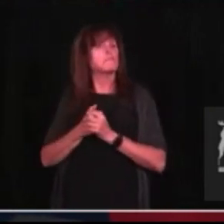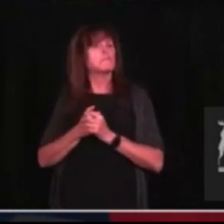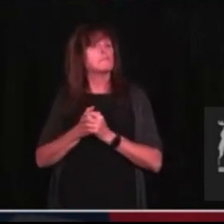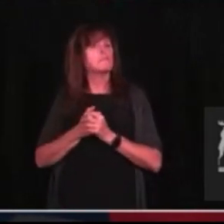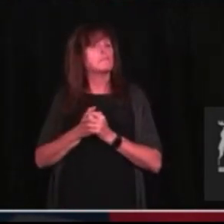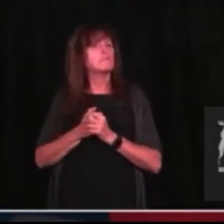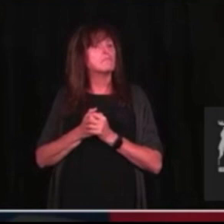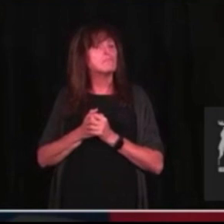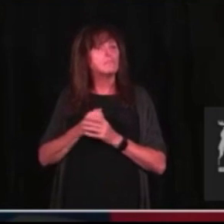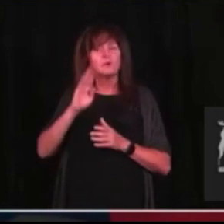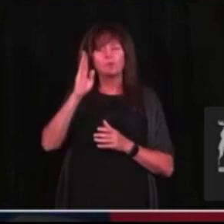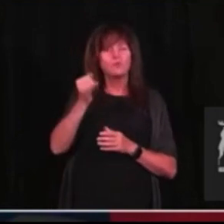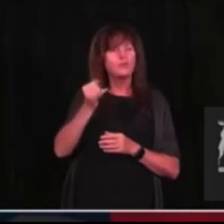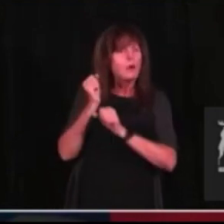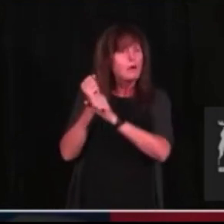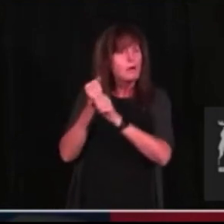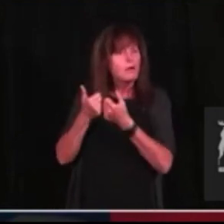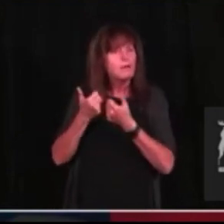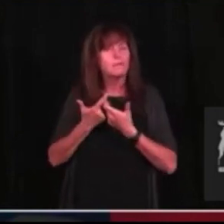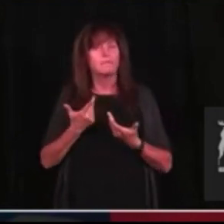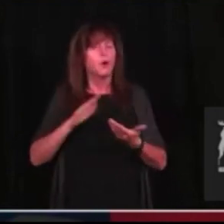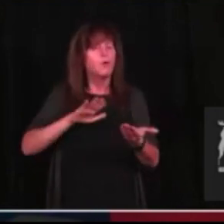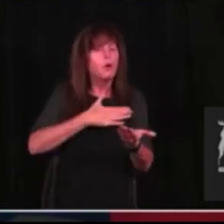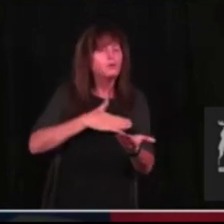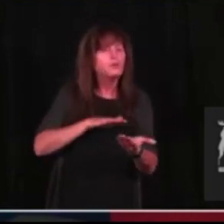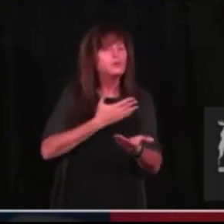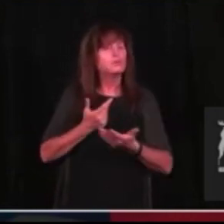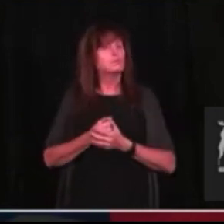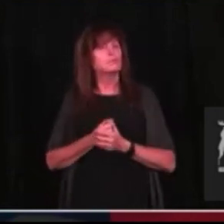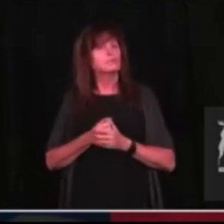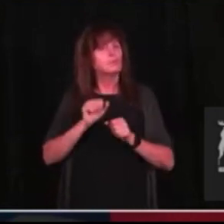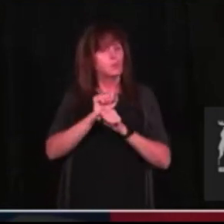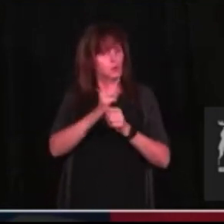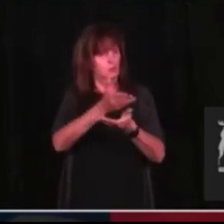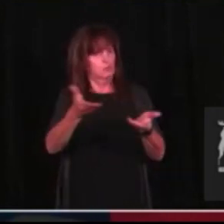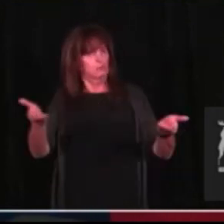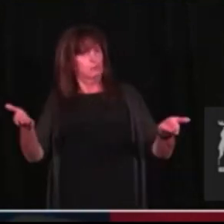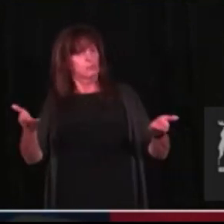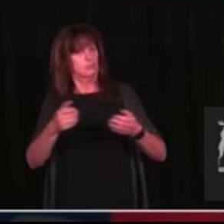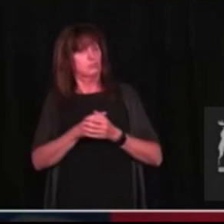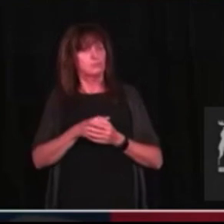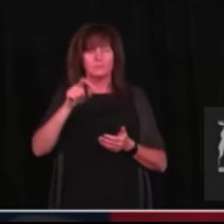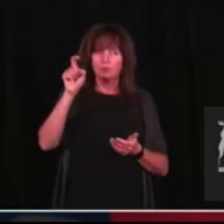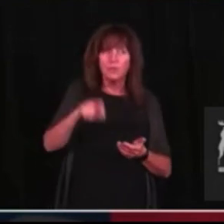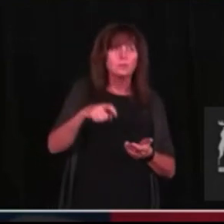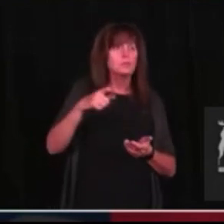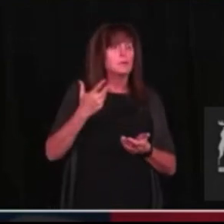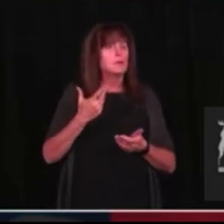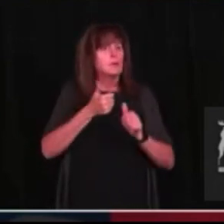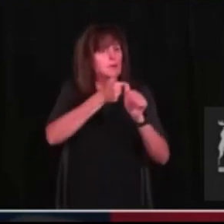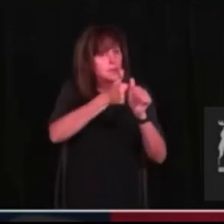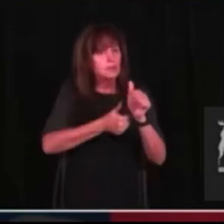concerts, who have to go over these VACs printed out or downloaded certificates and have to